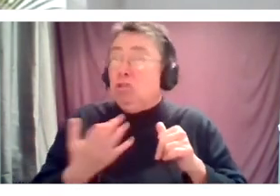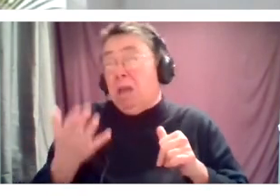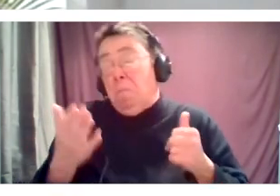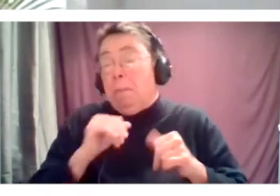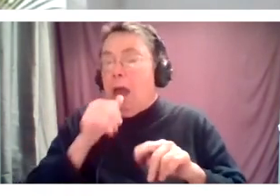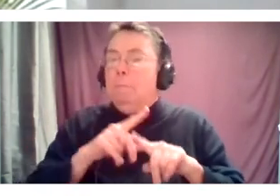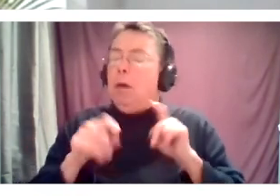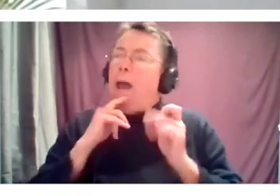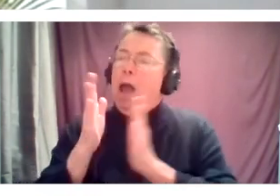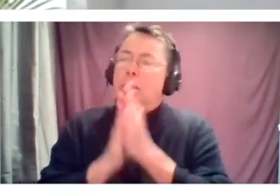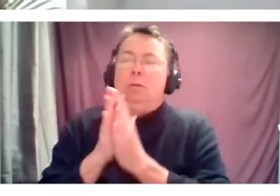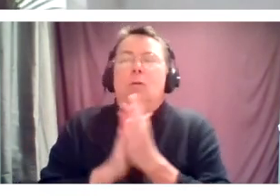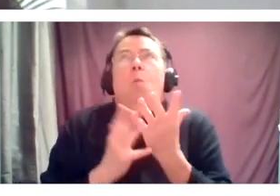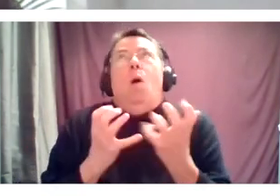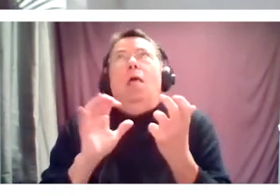to.